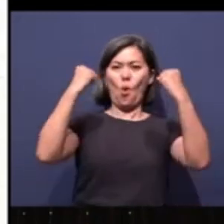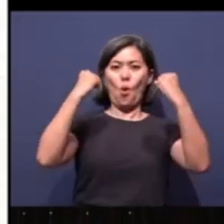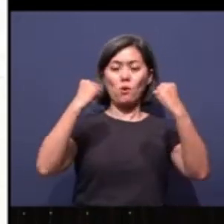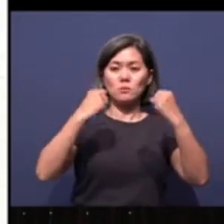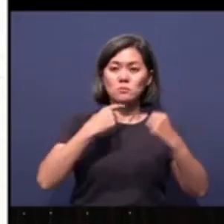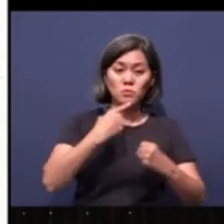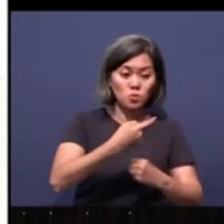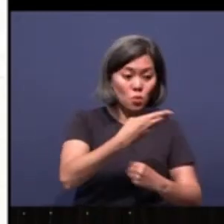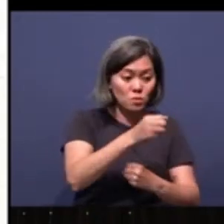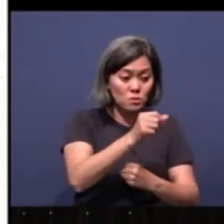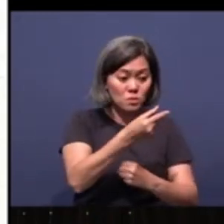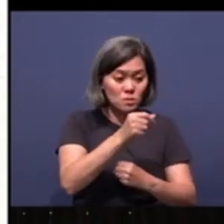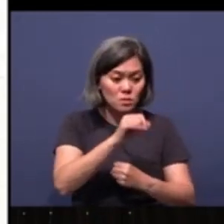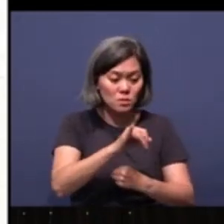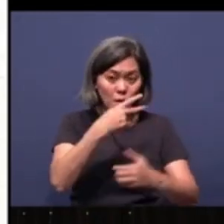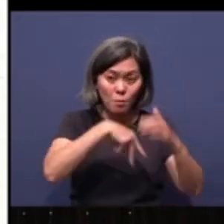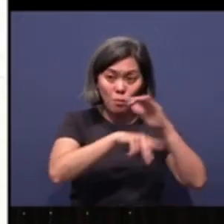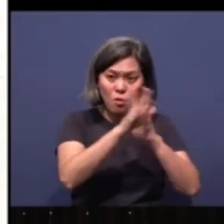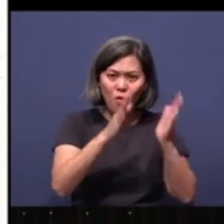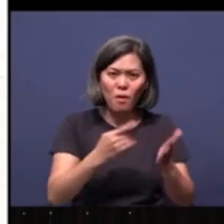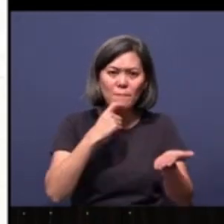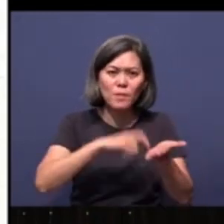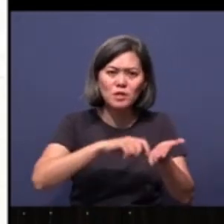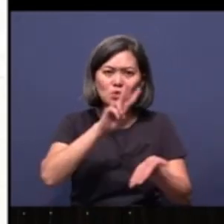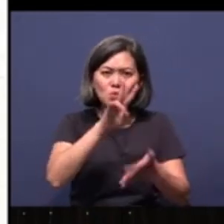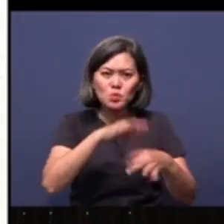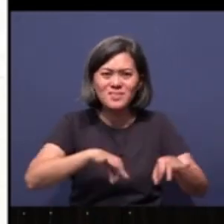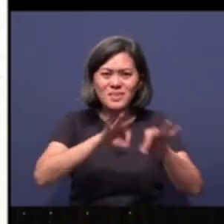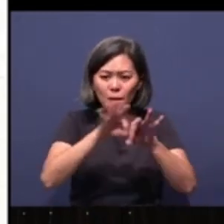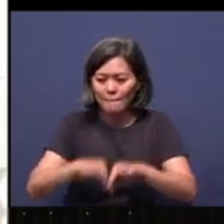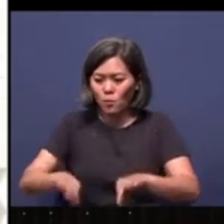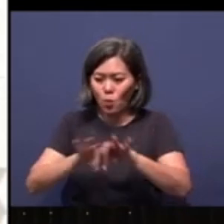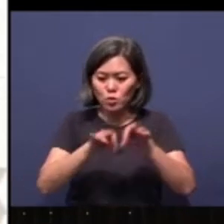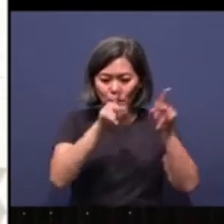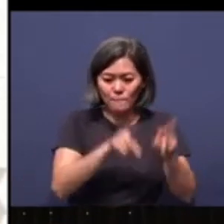Haggai? He mentions of two important persons.